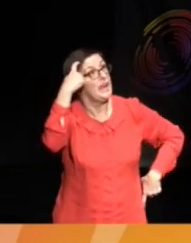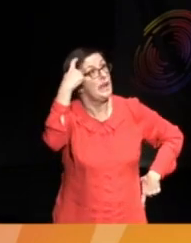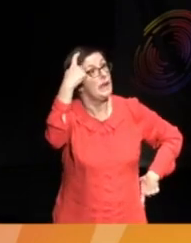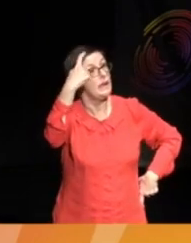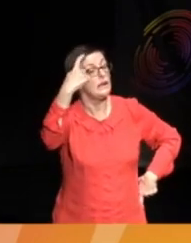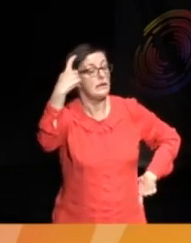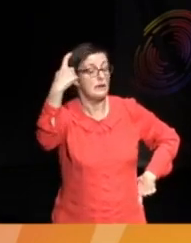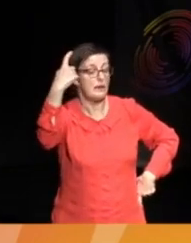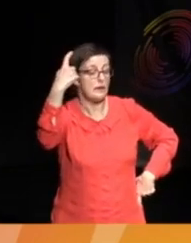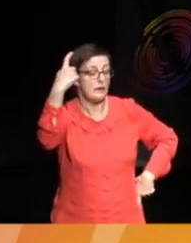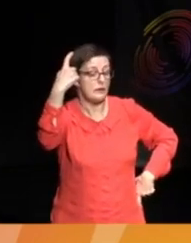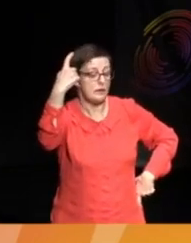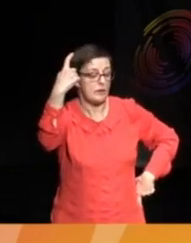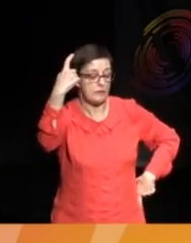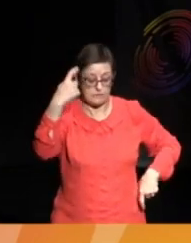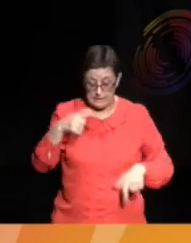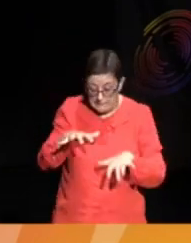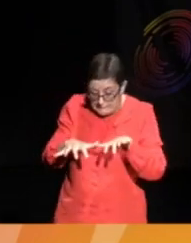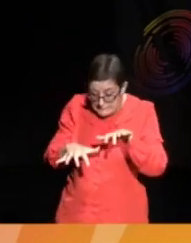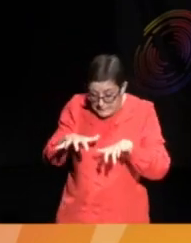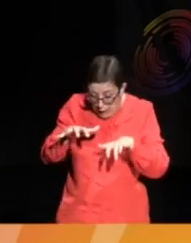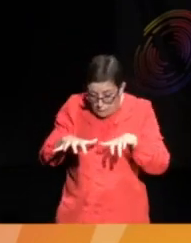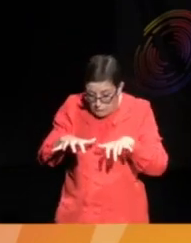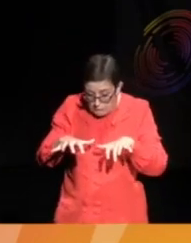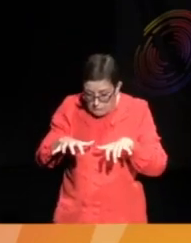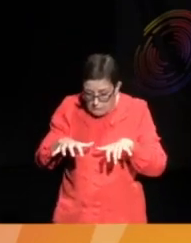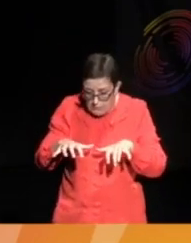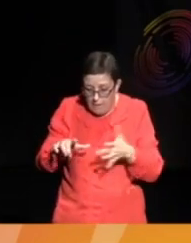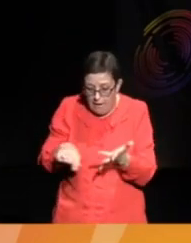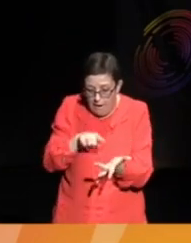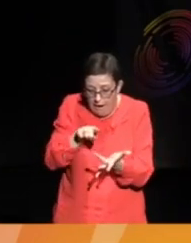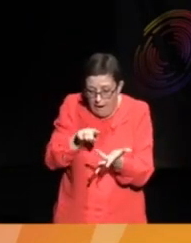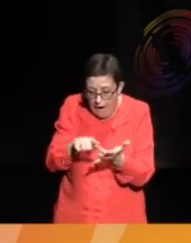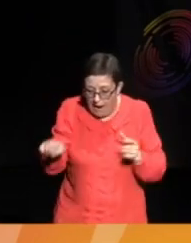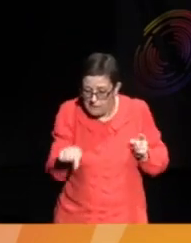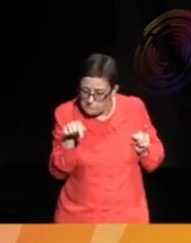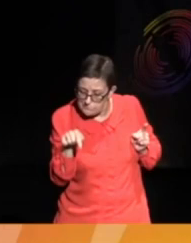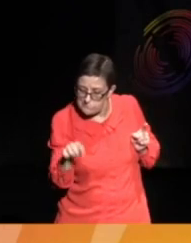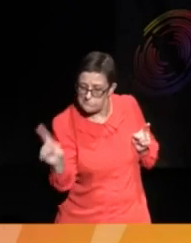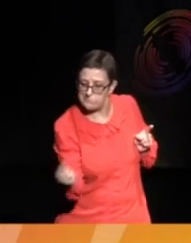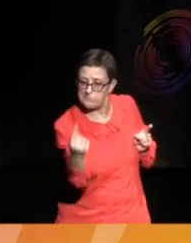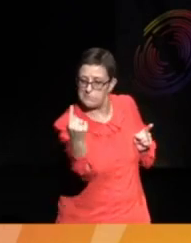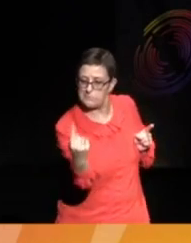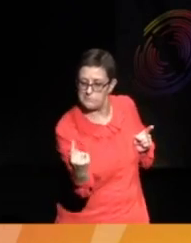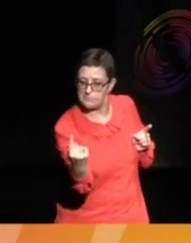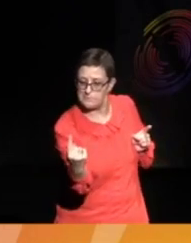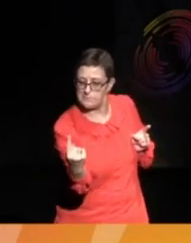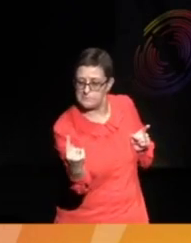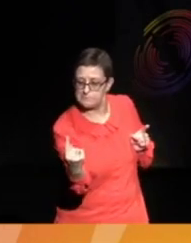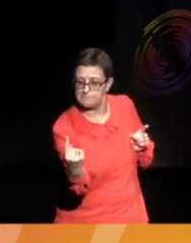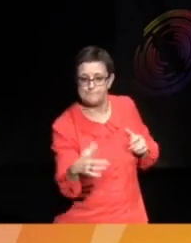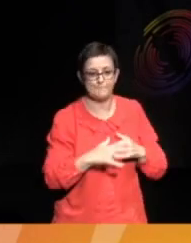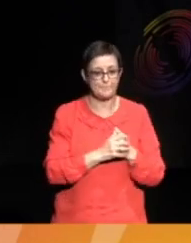with the letter I. Thank you. And I'll read the rest of the poem later. Thanks very much.